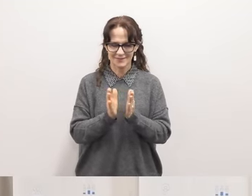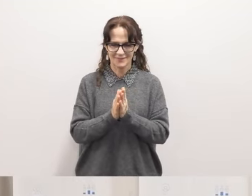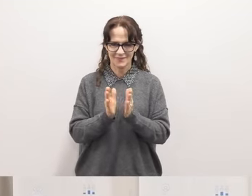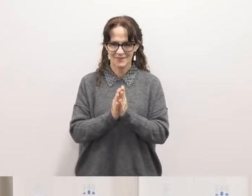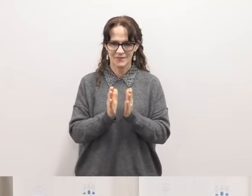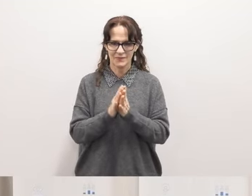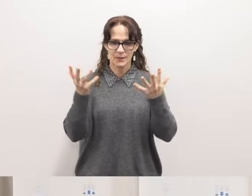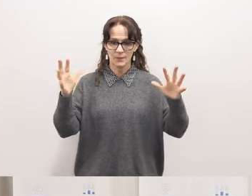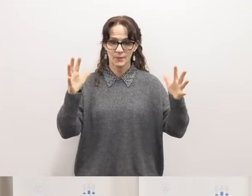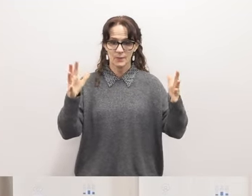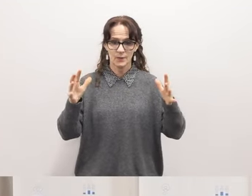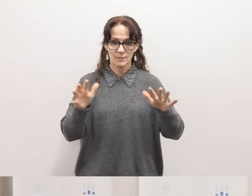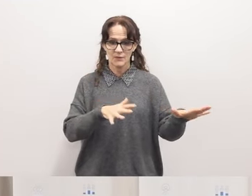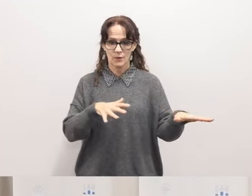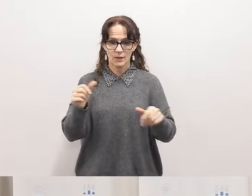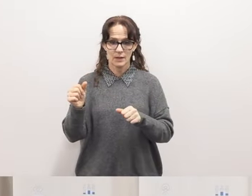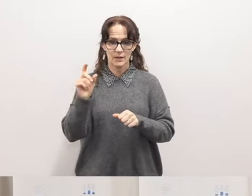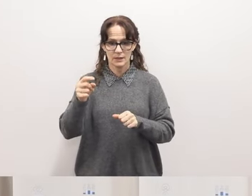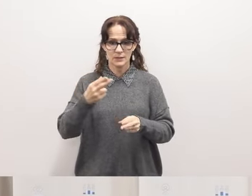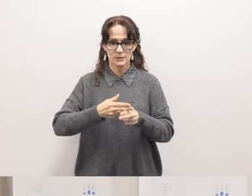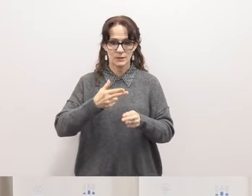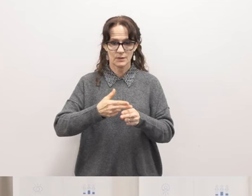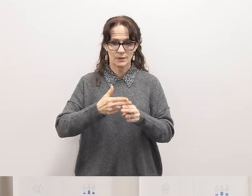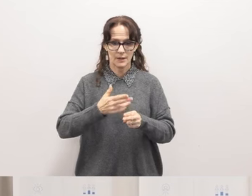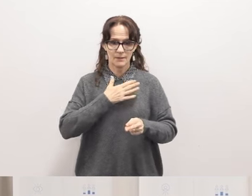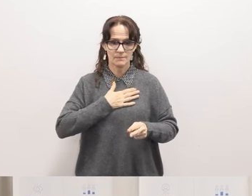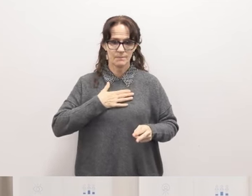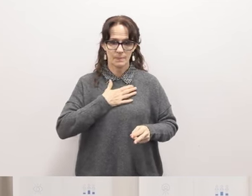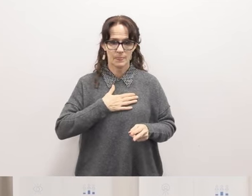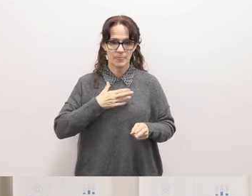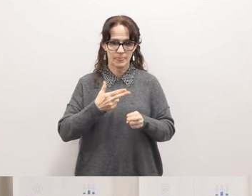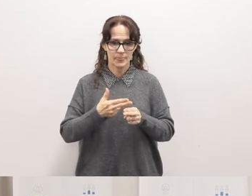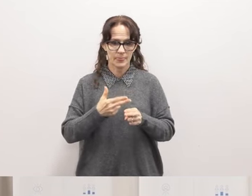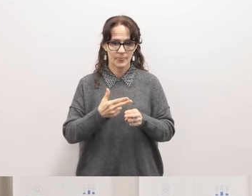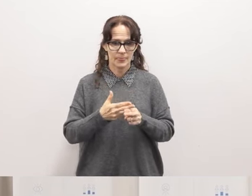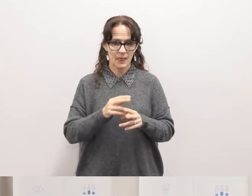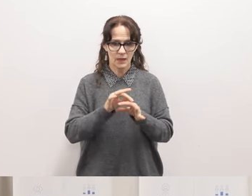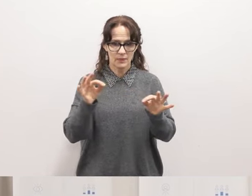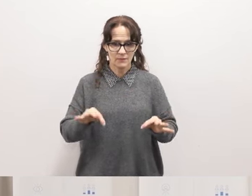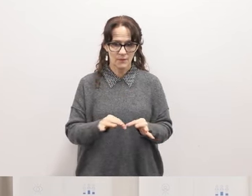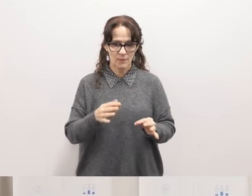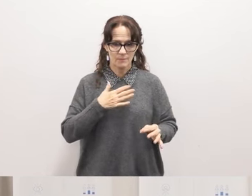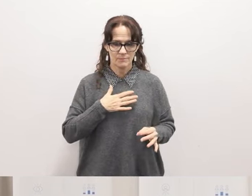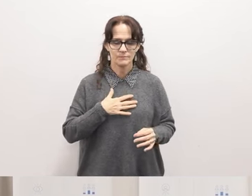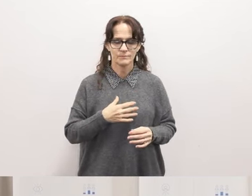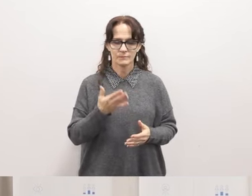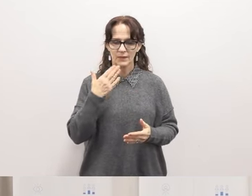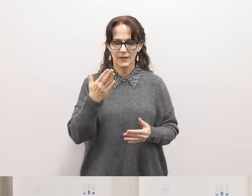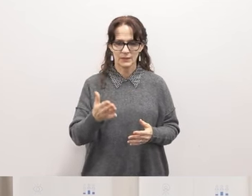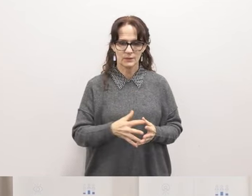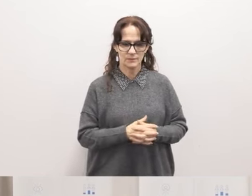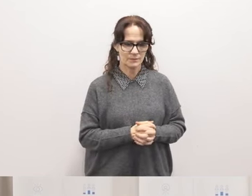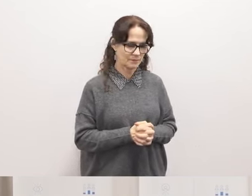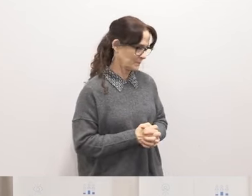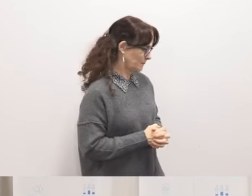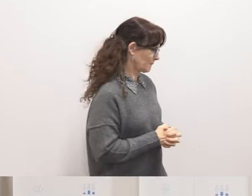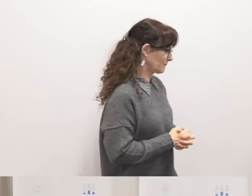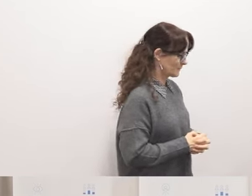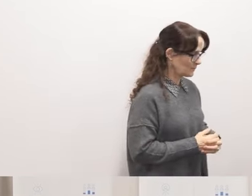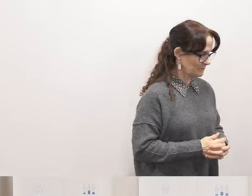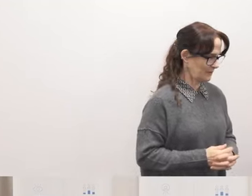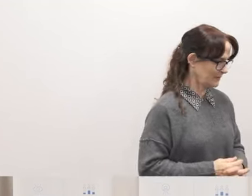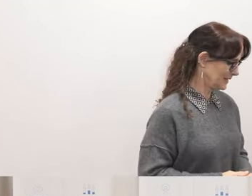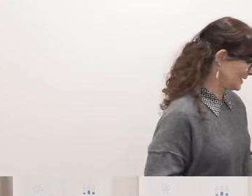And before you leave, we're going to need your name. We're going to need your name on the form. Thank you. Okay.